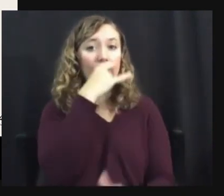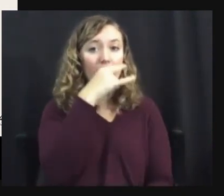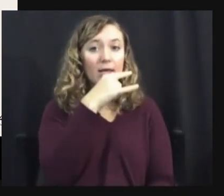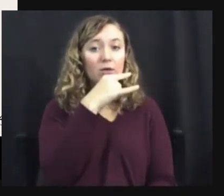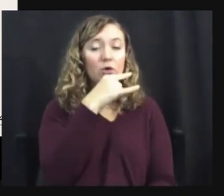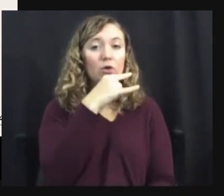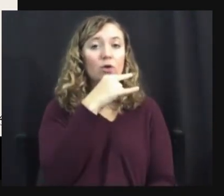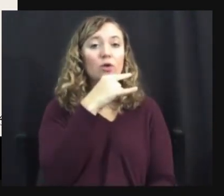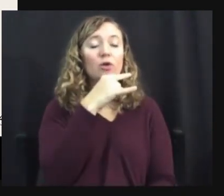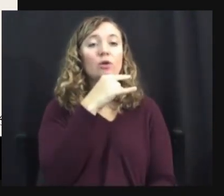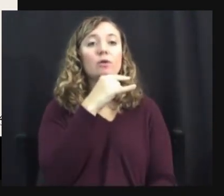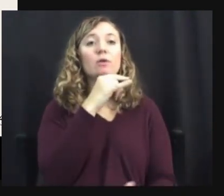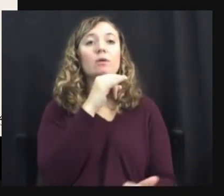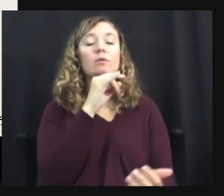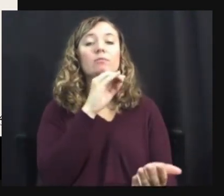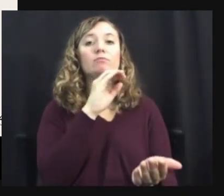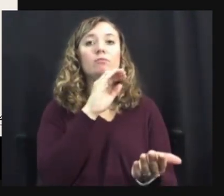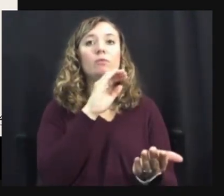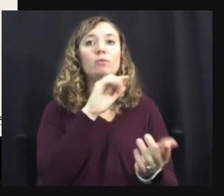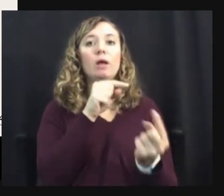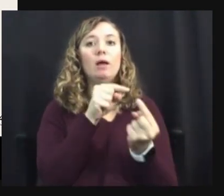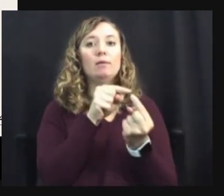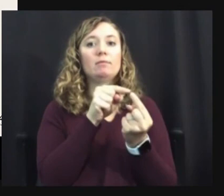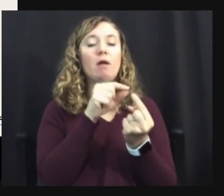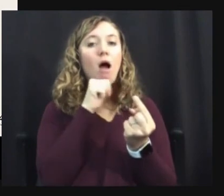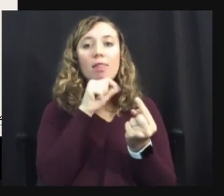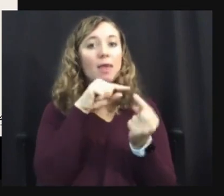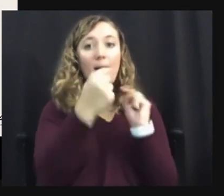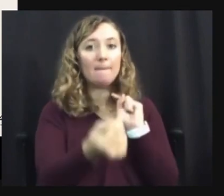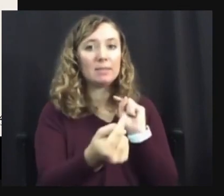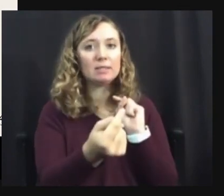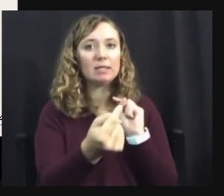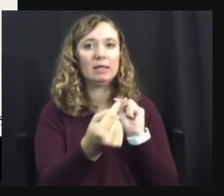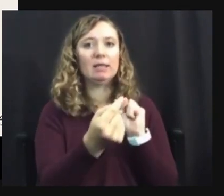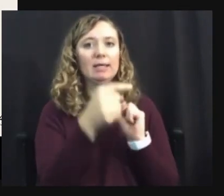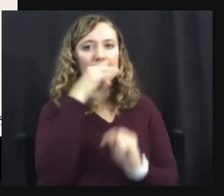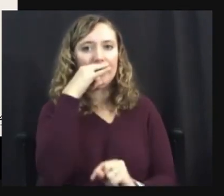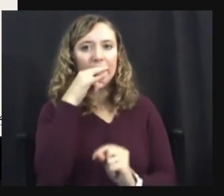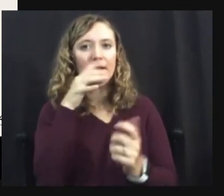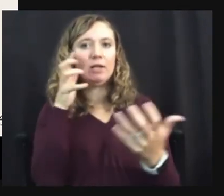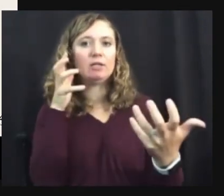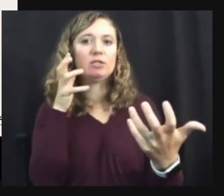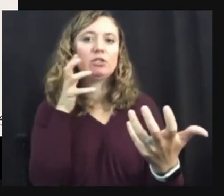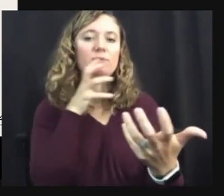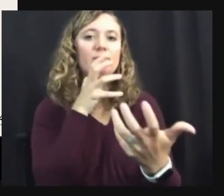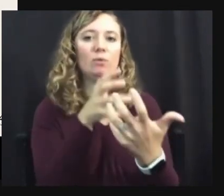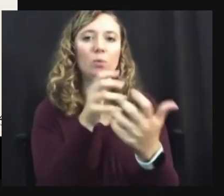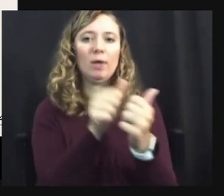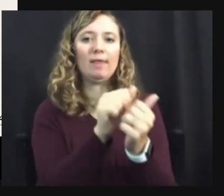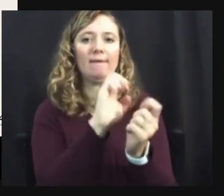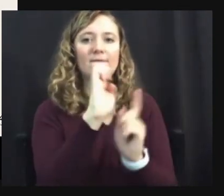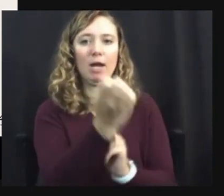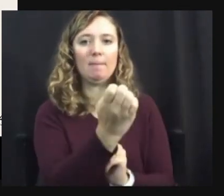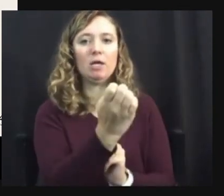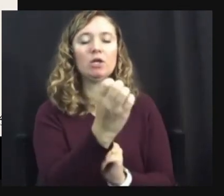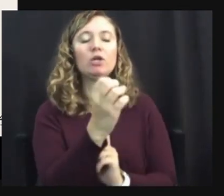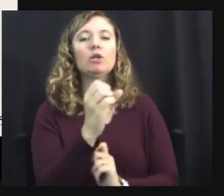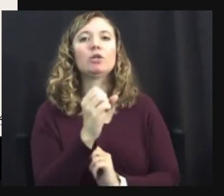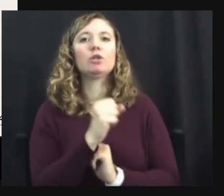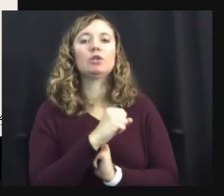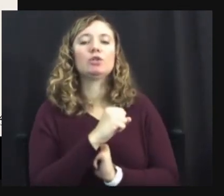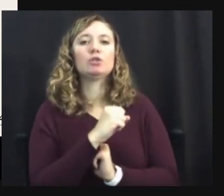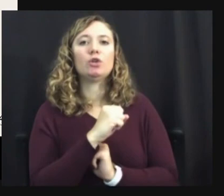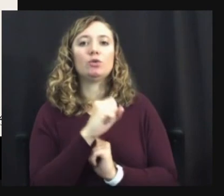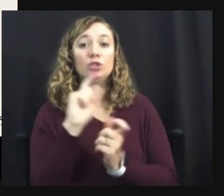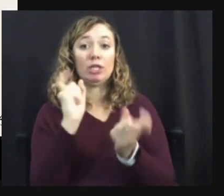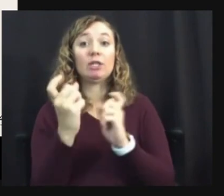the child to adapt to the environment. And yeah, it's not going to be homogenous because if you've met one autistic person, you've